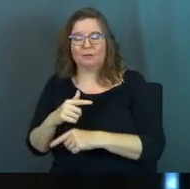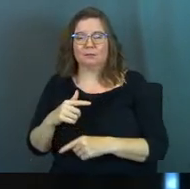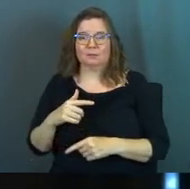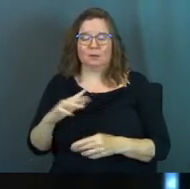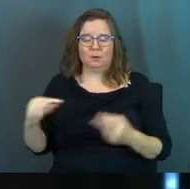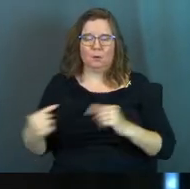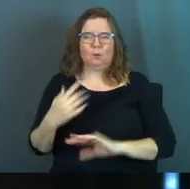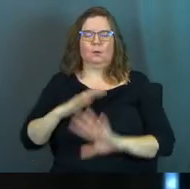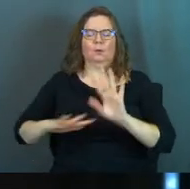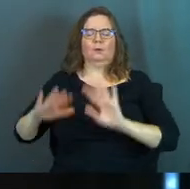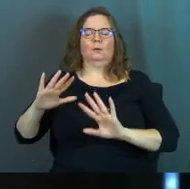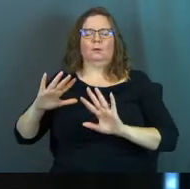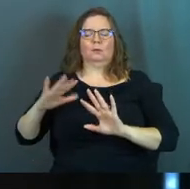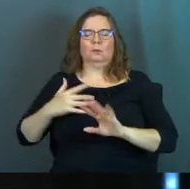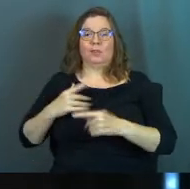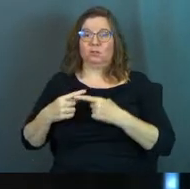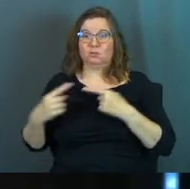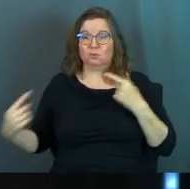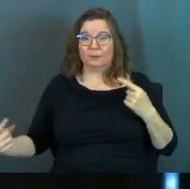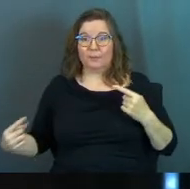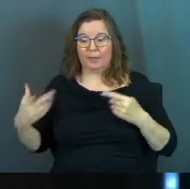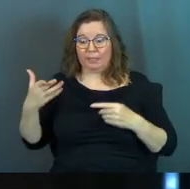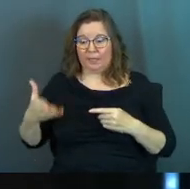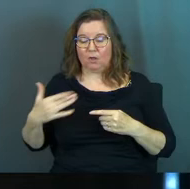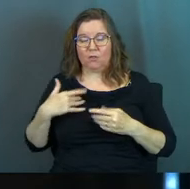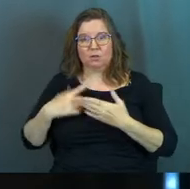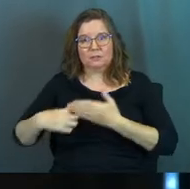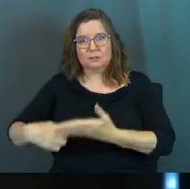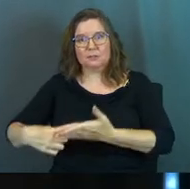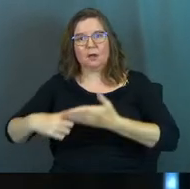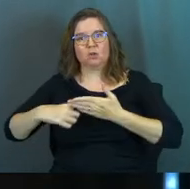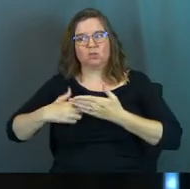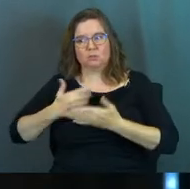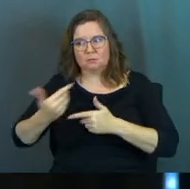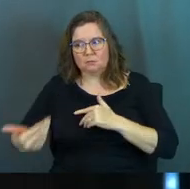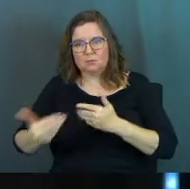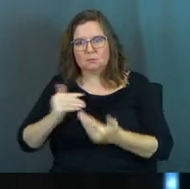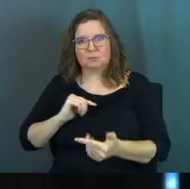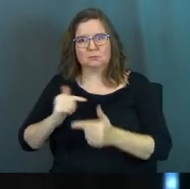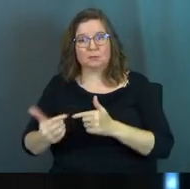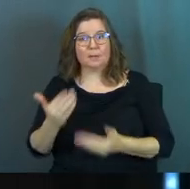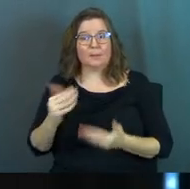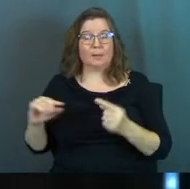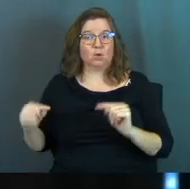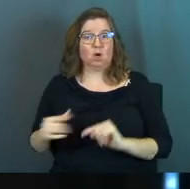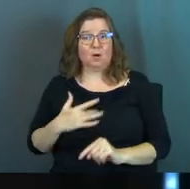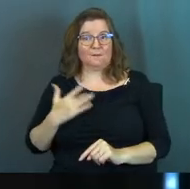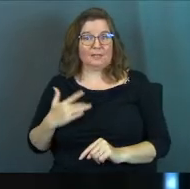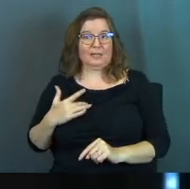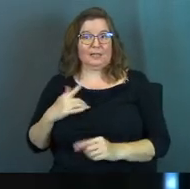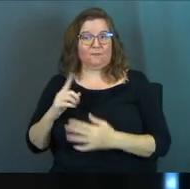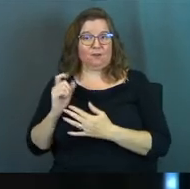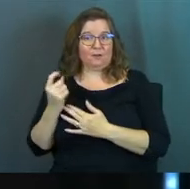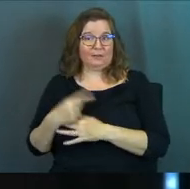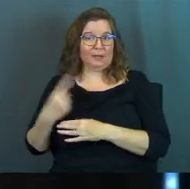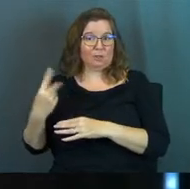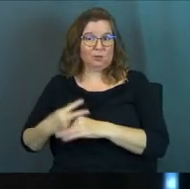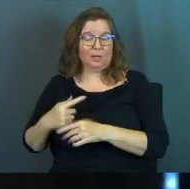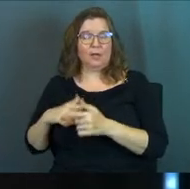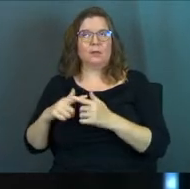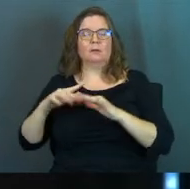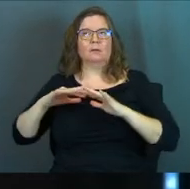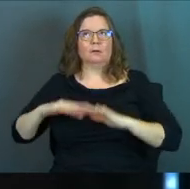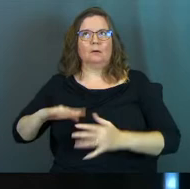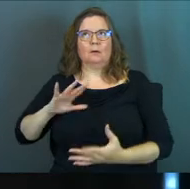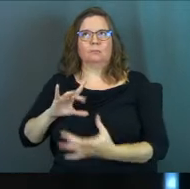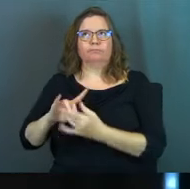violence there. There's disagreement. There's discussion. Right? Maybe hurt feelings for a few days and